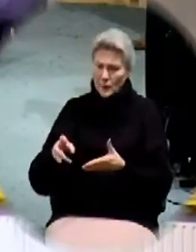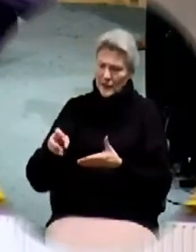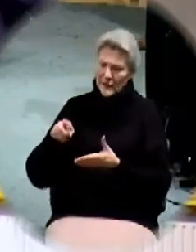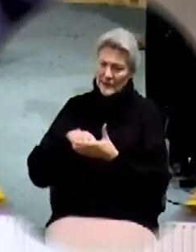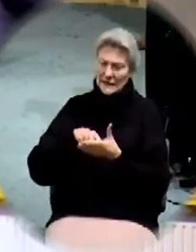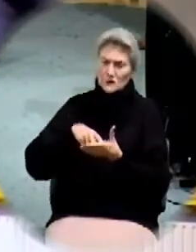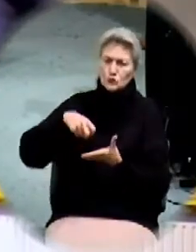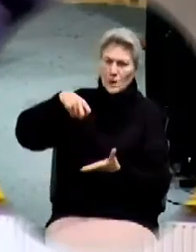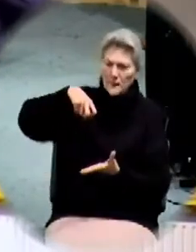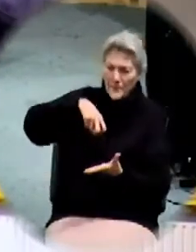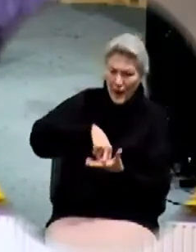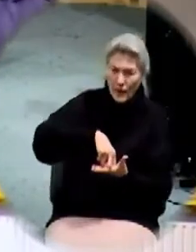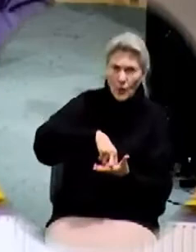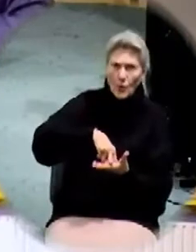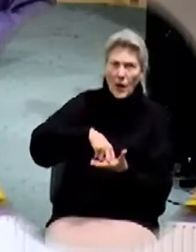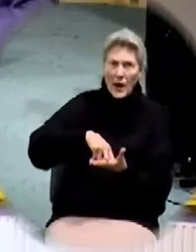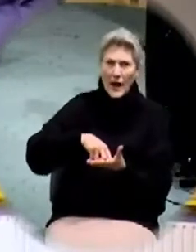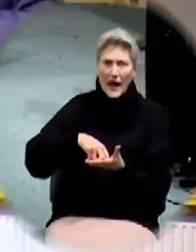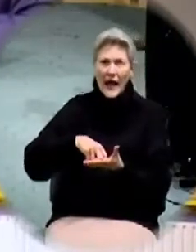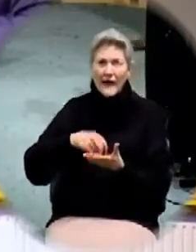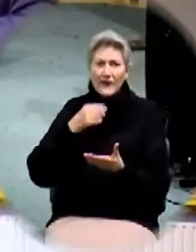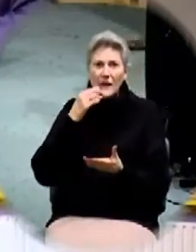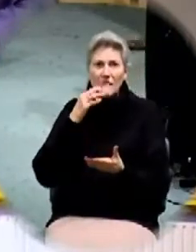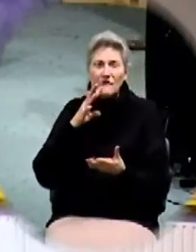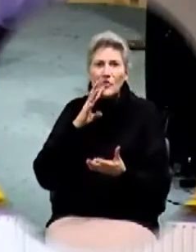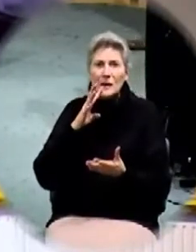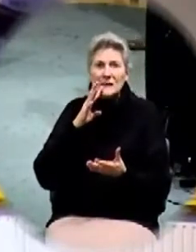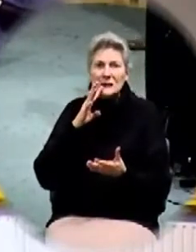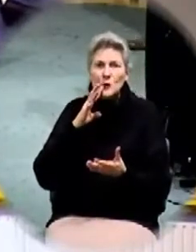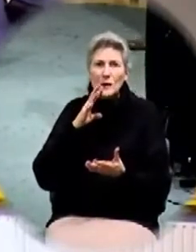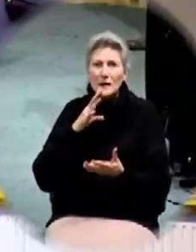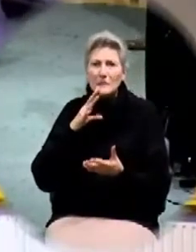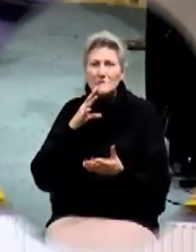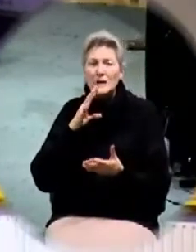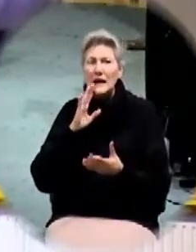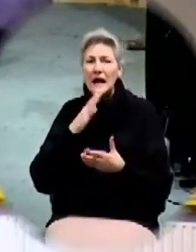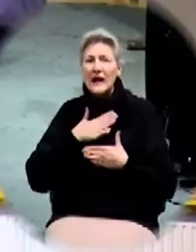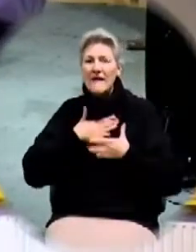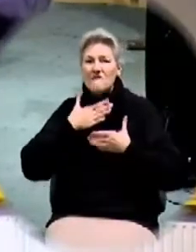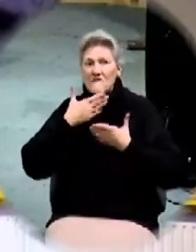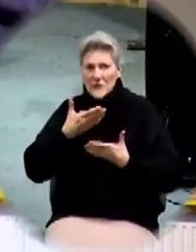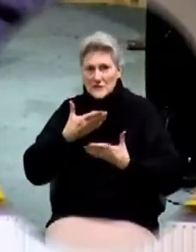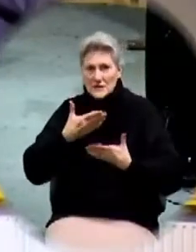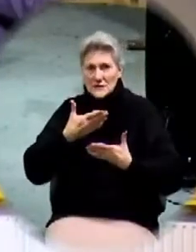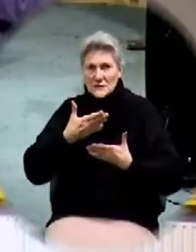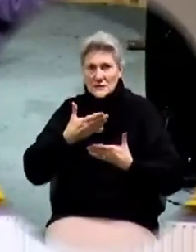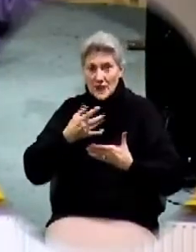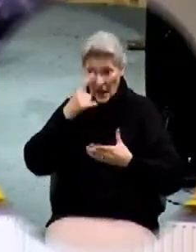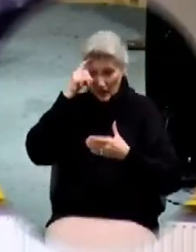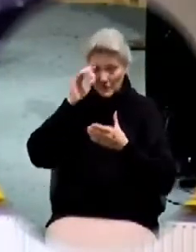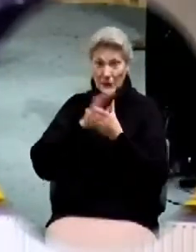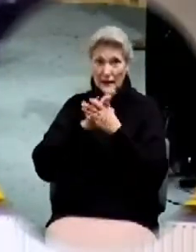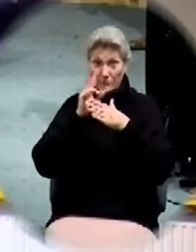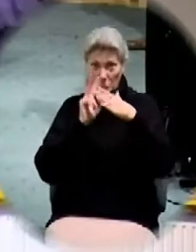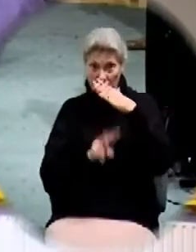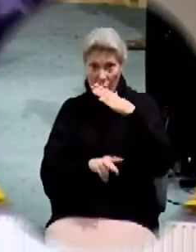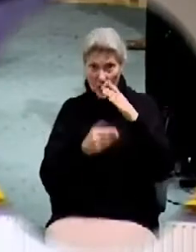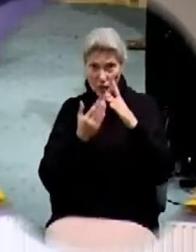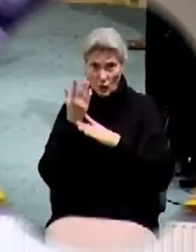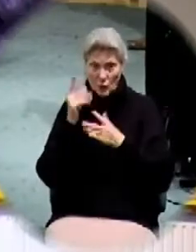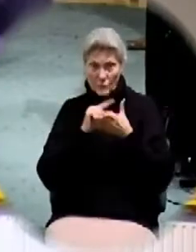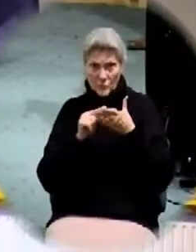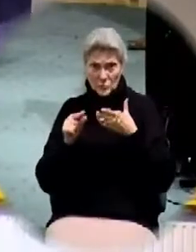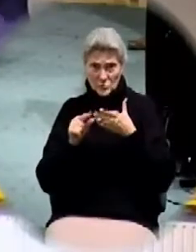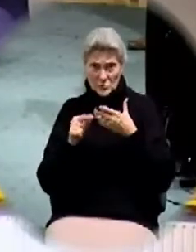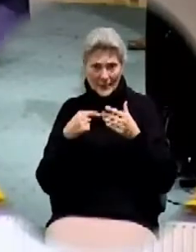bow and their tongues will confess I believe prophetically through the scripture